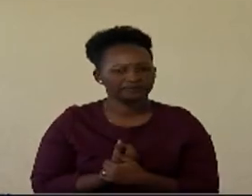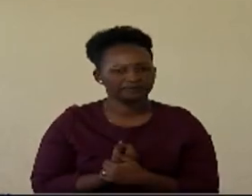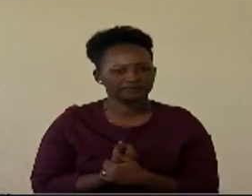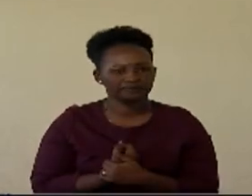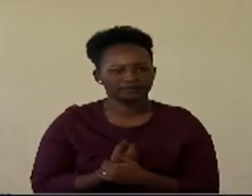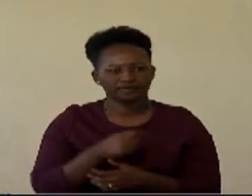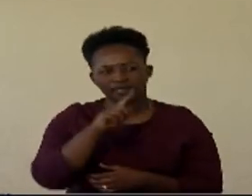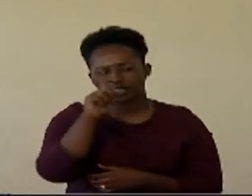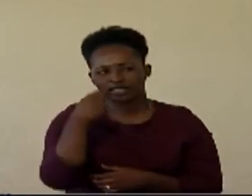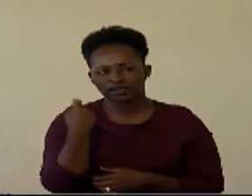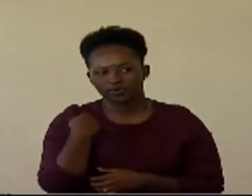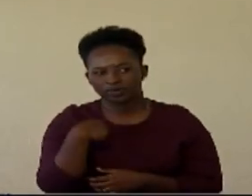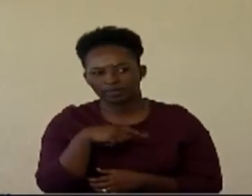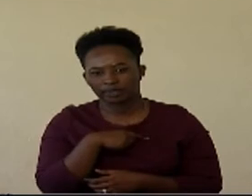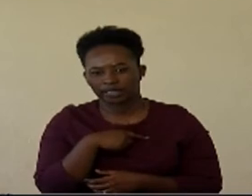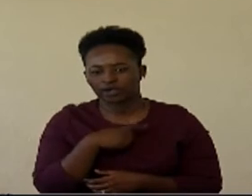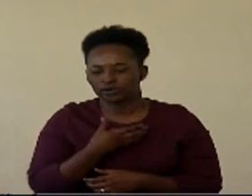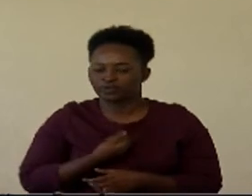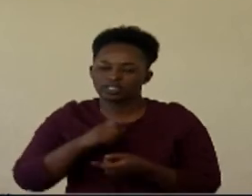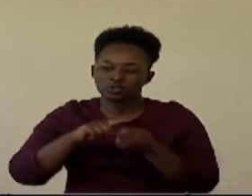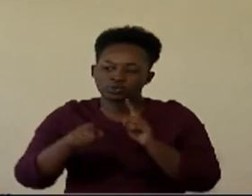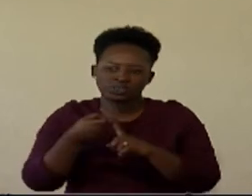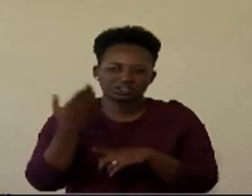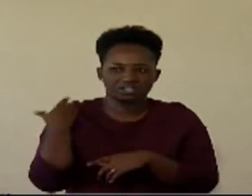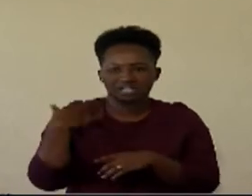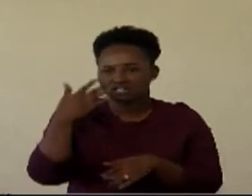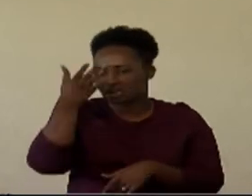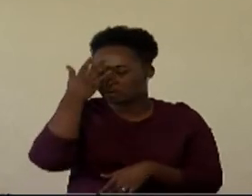Have we friends that have gone through that type of life?